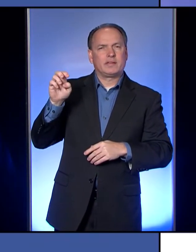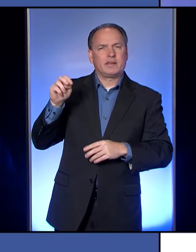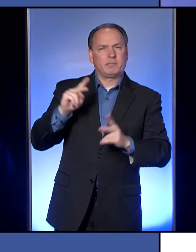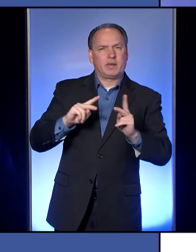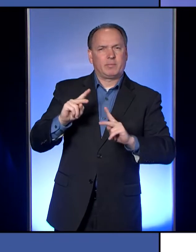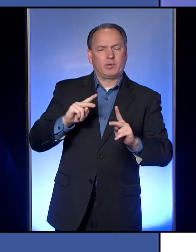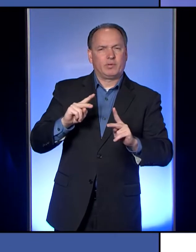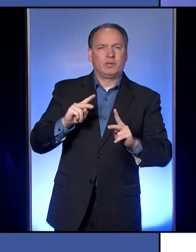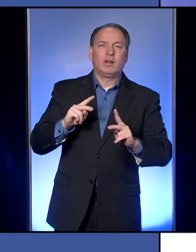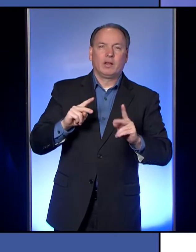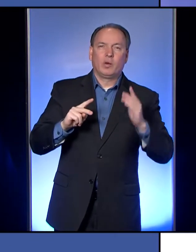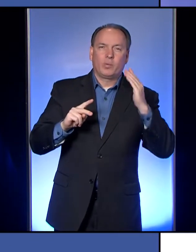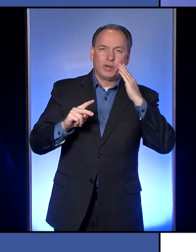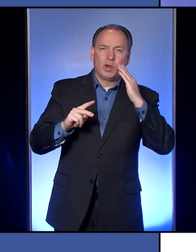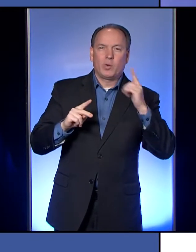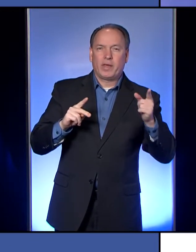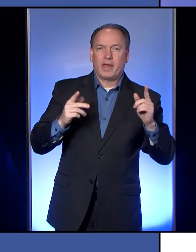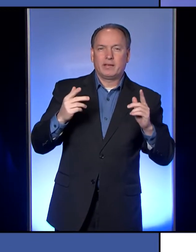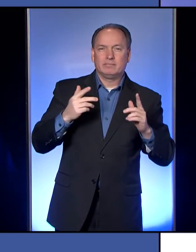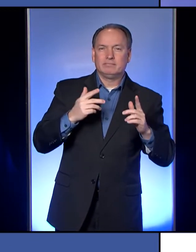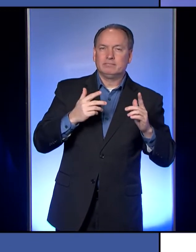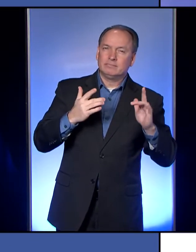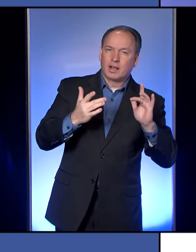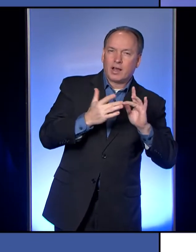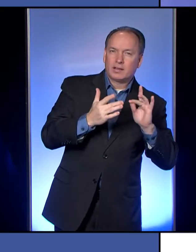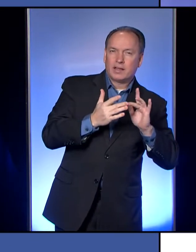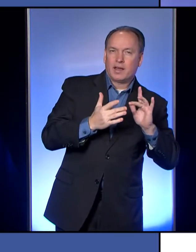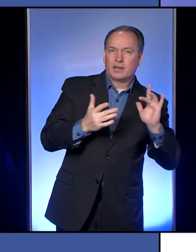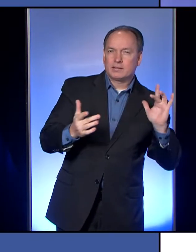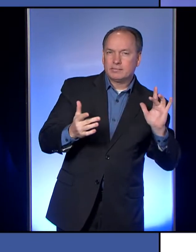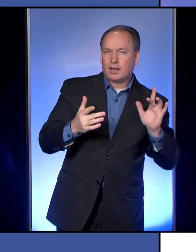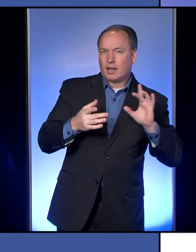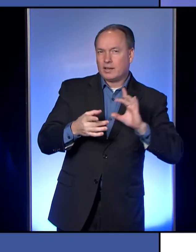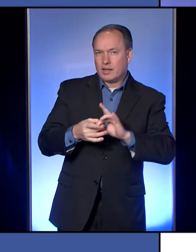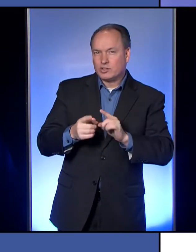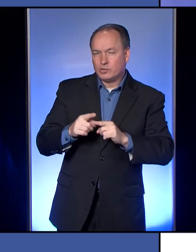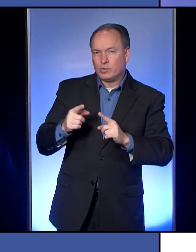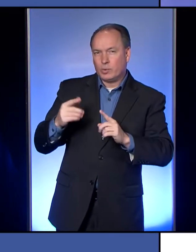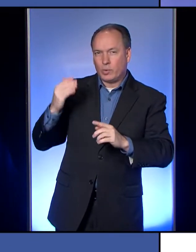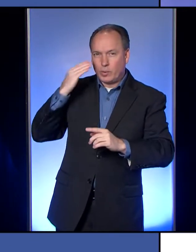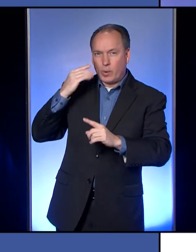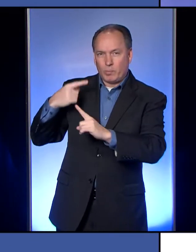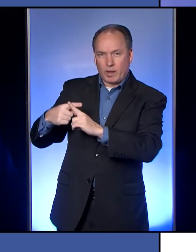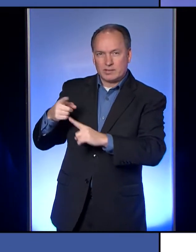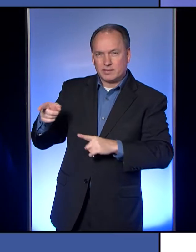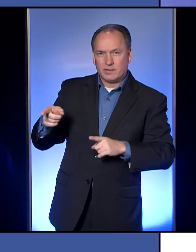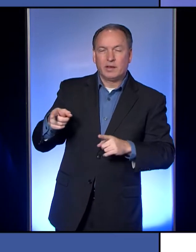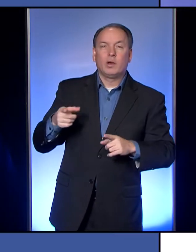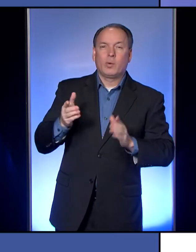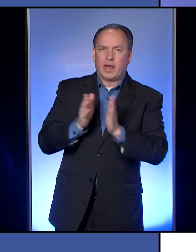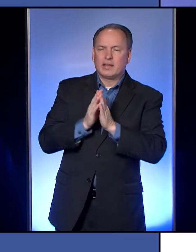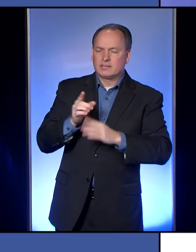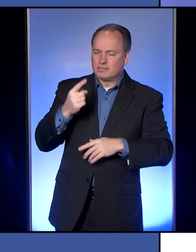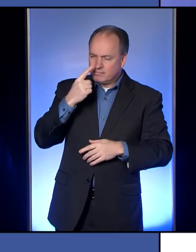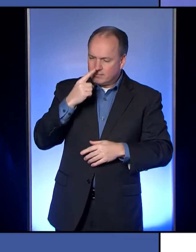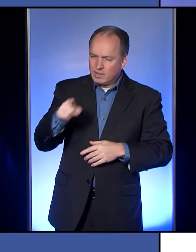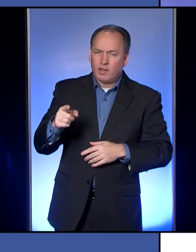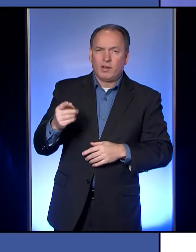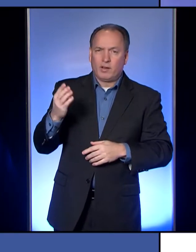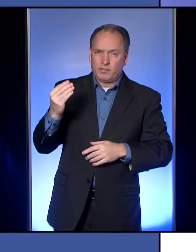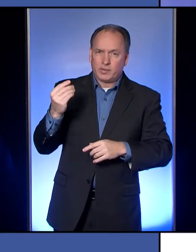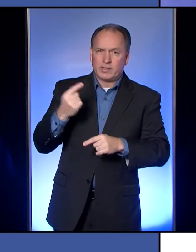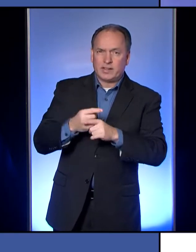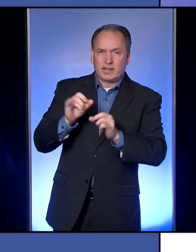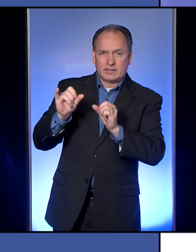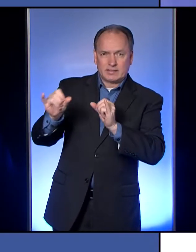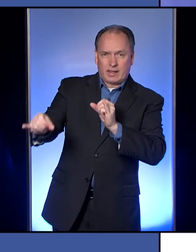are those who we know had a connection to a known positive, and we ask those people 14 days quarantine. And if you don't have